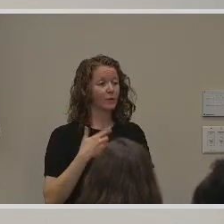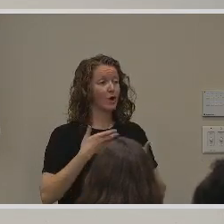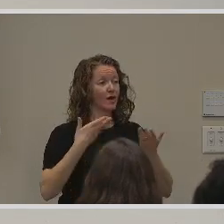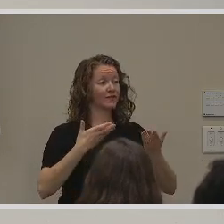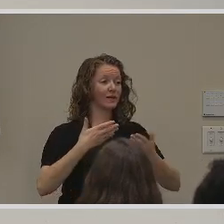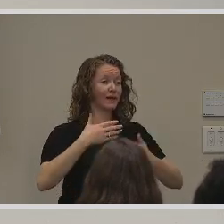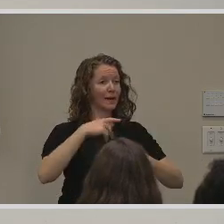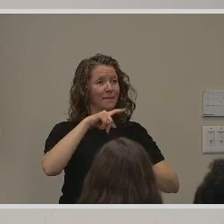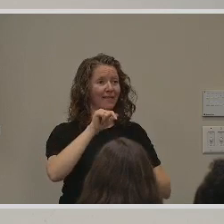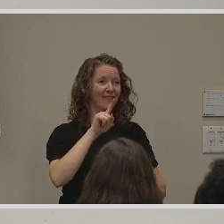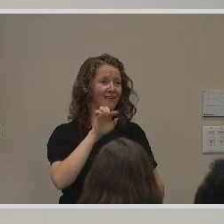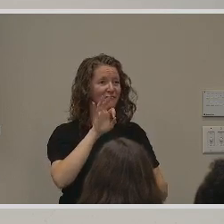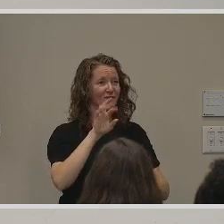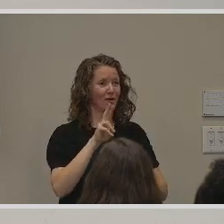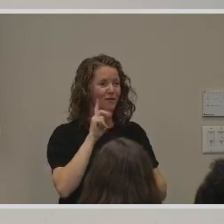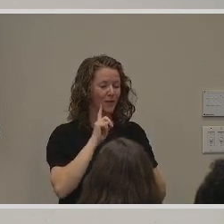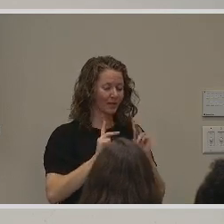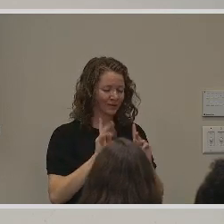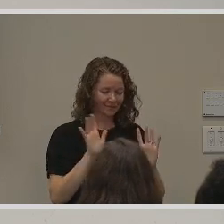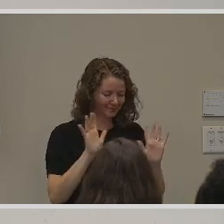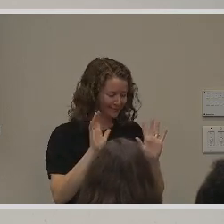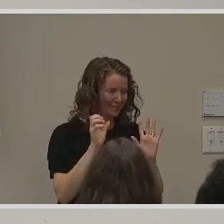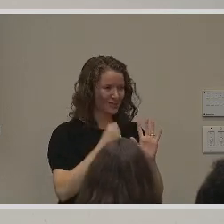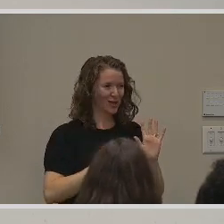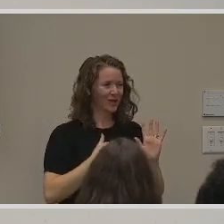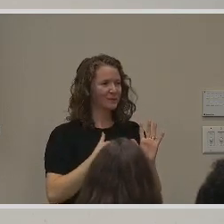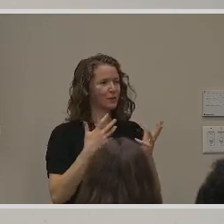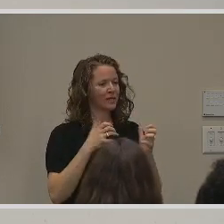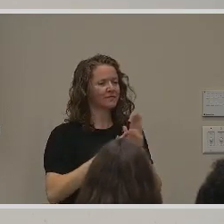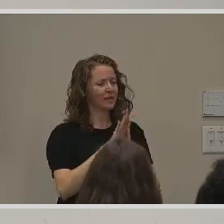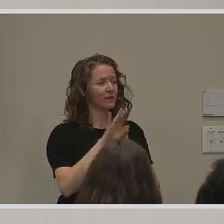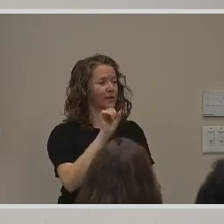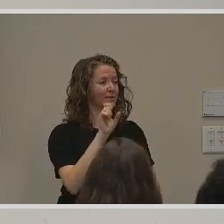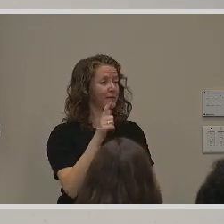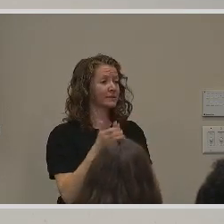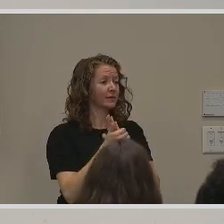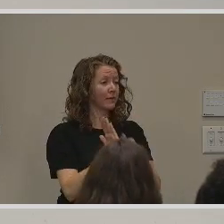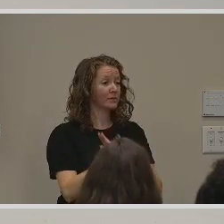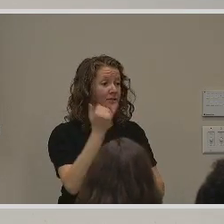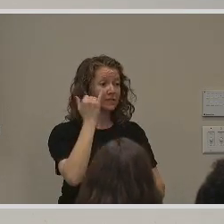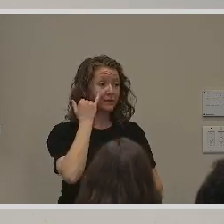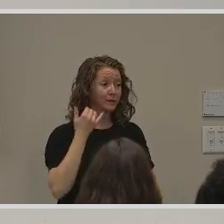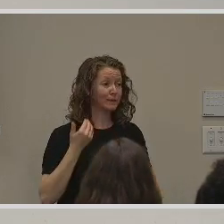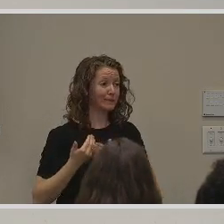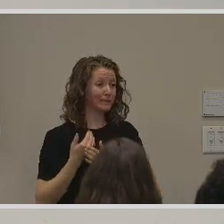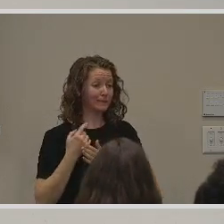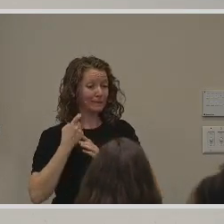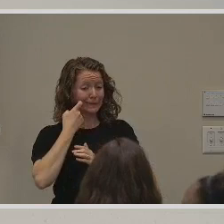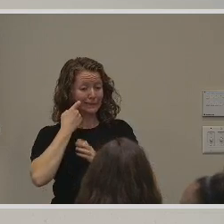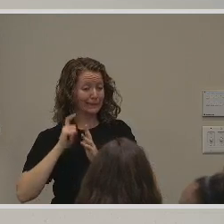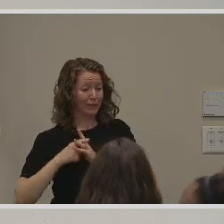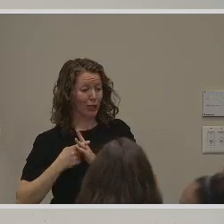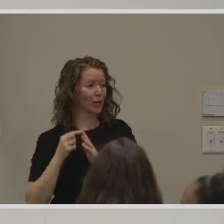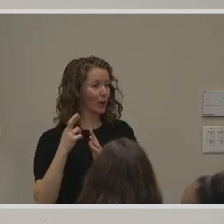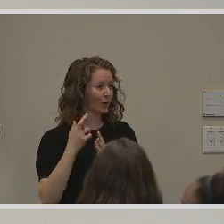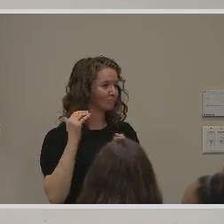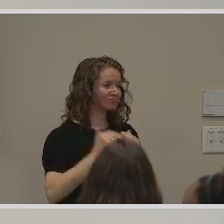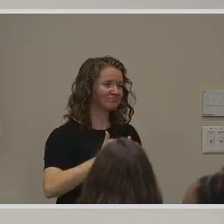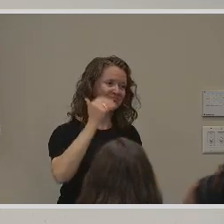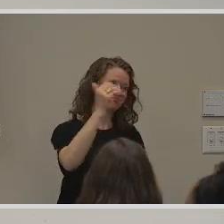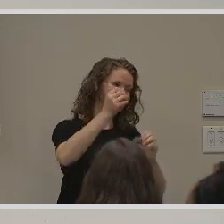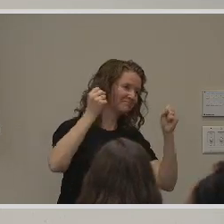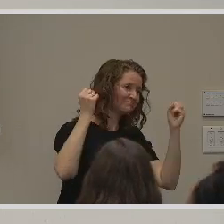Sorry. We offer a platform for individuals to develop their ASL skills, whether they are beginners or advanced learners, as we believe that fluency in